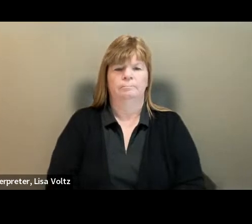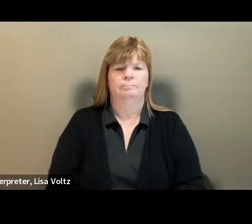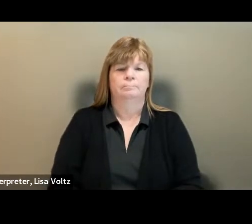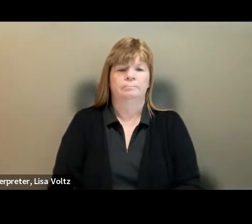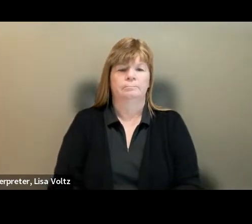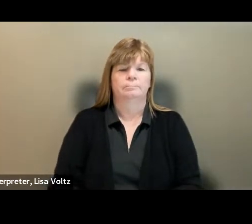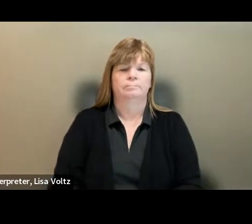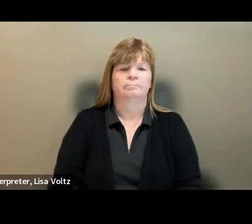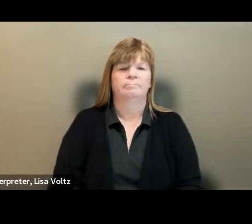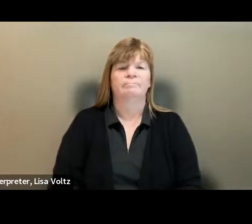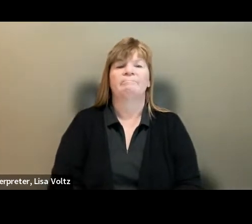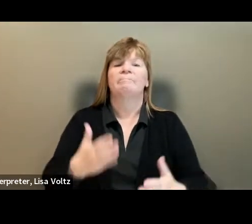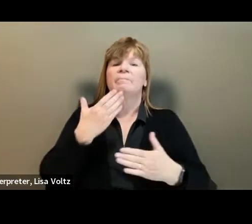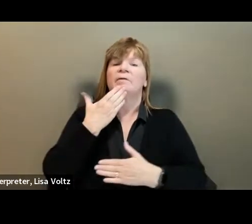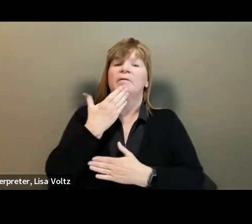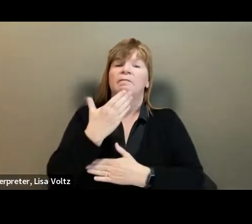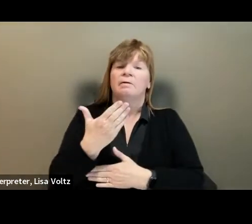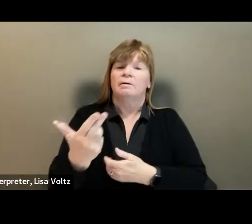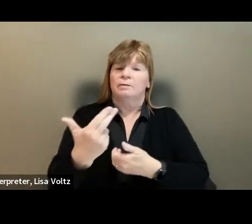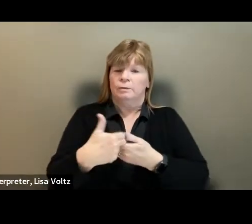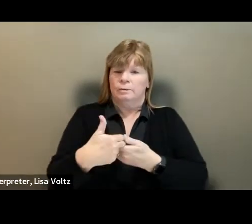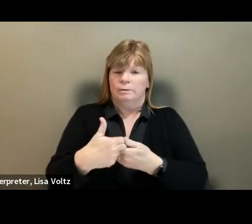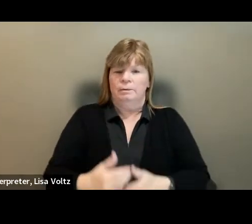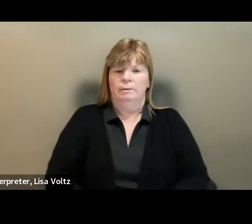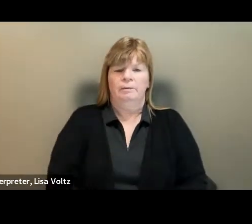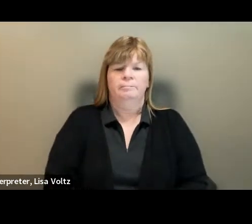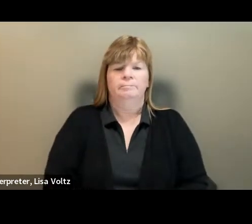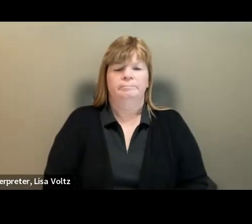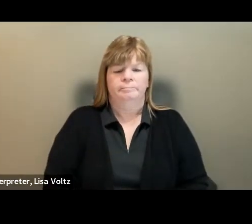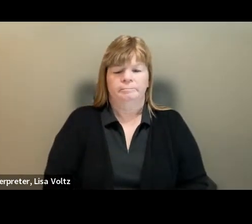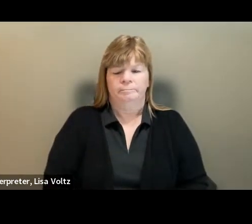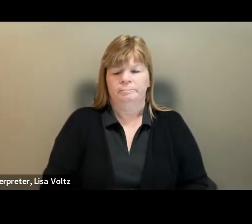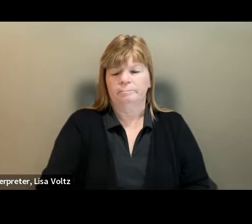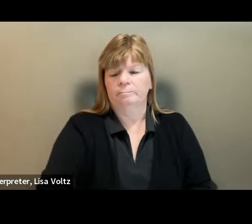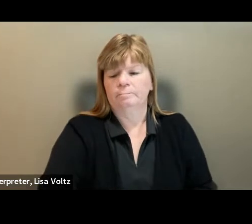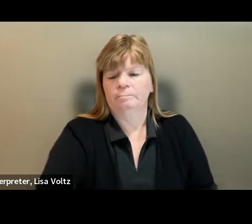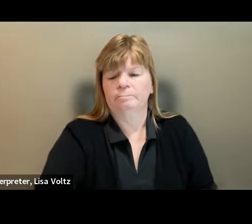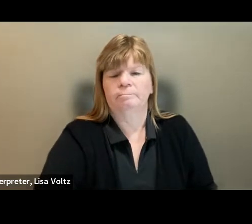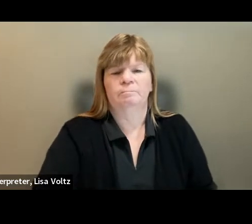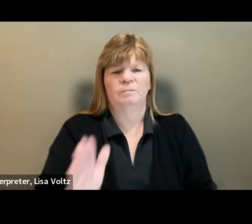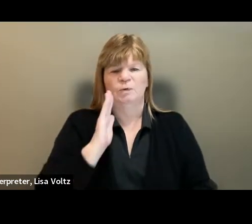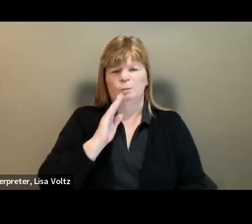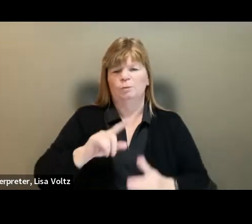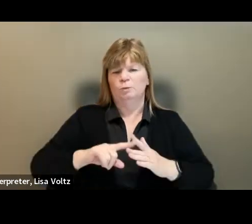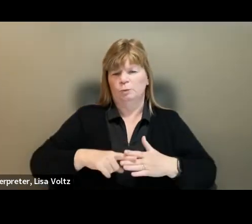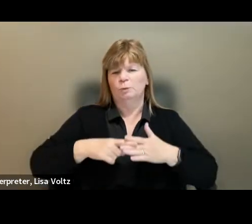Thank you for joining the presentation will begin momentarily.